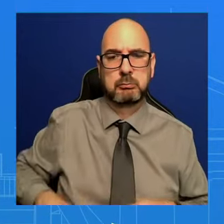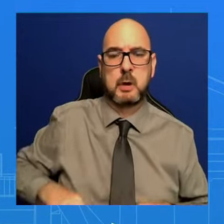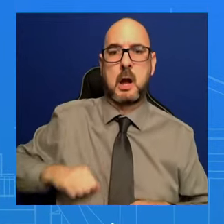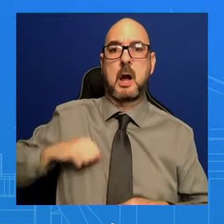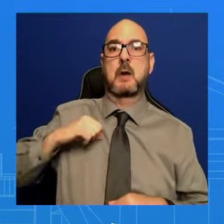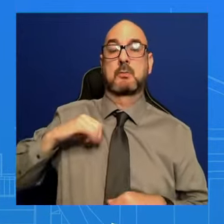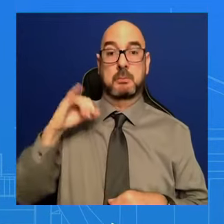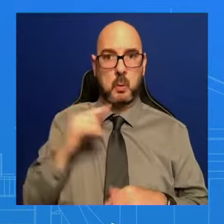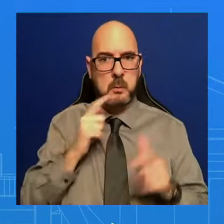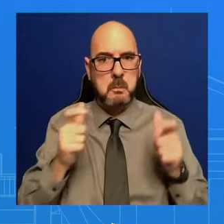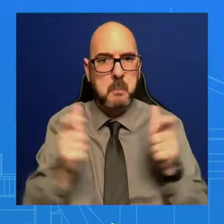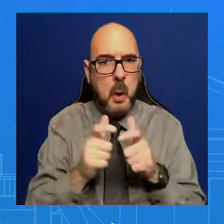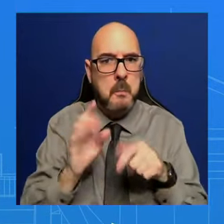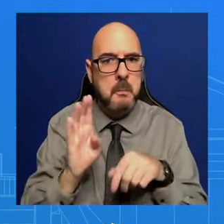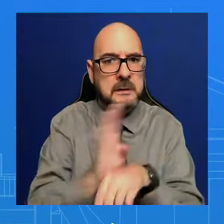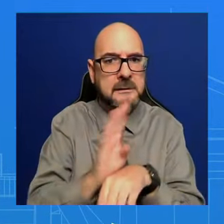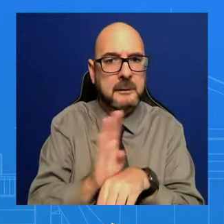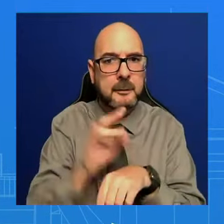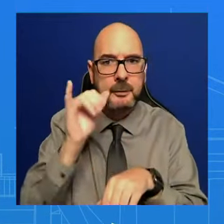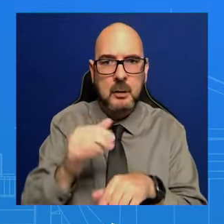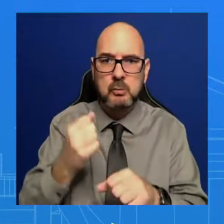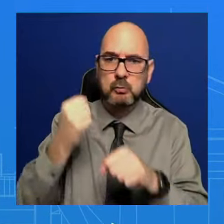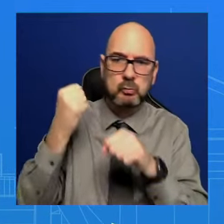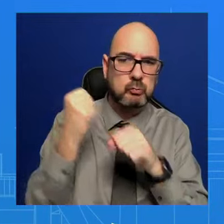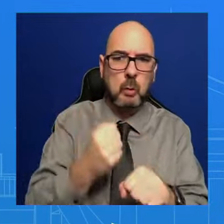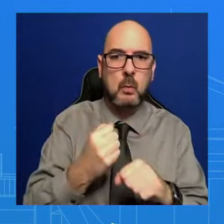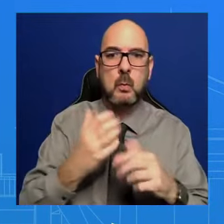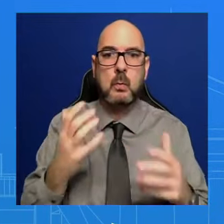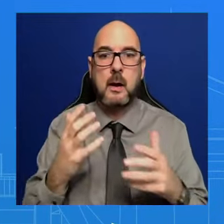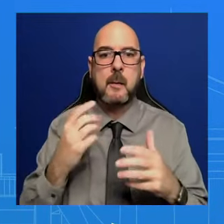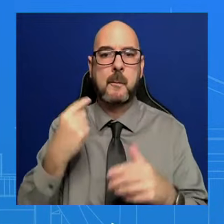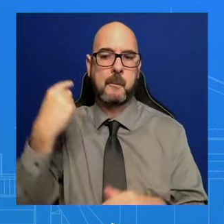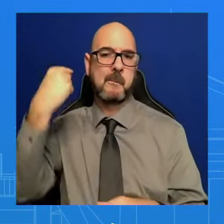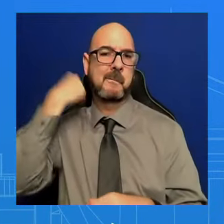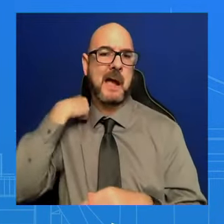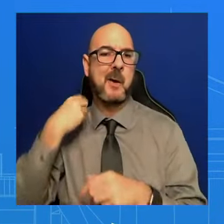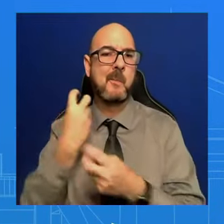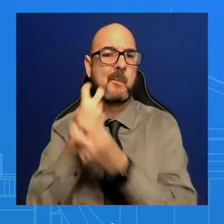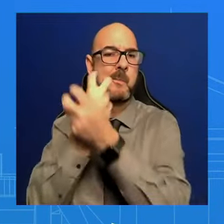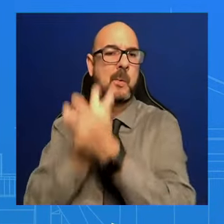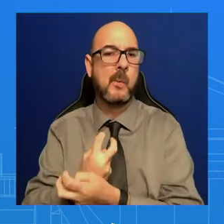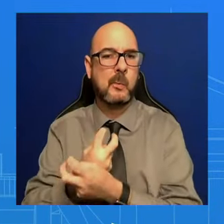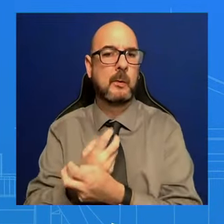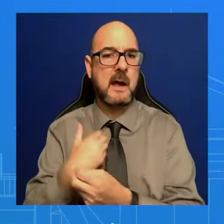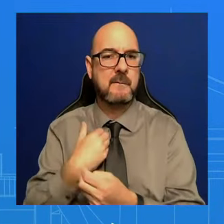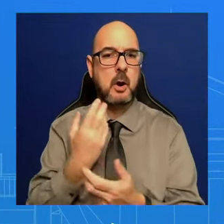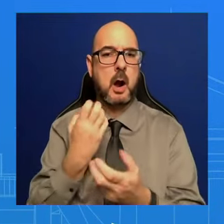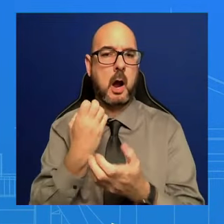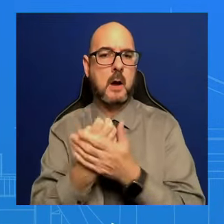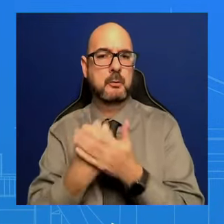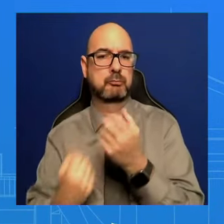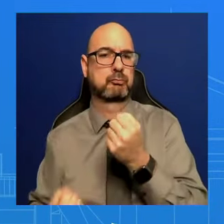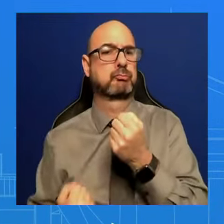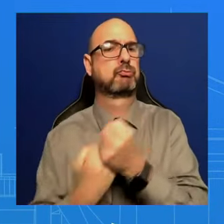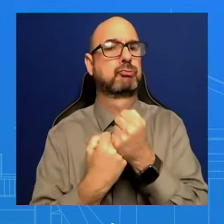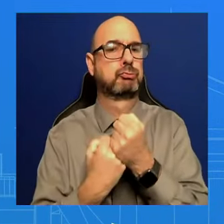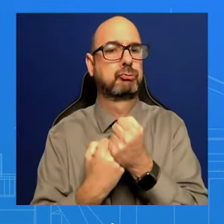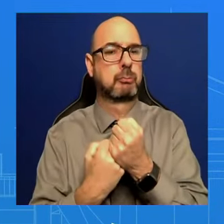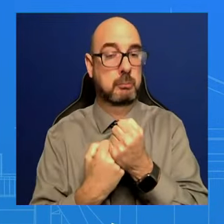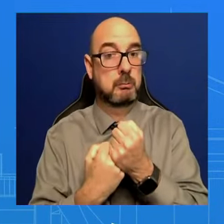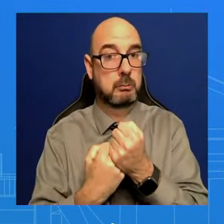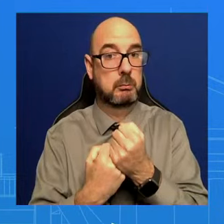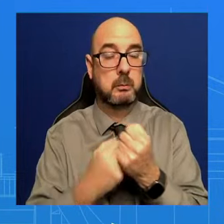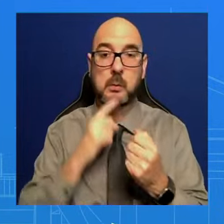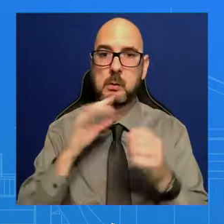backbone of our economy. And so it's vital. It's vital for our entrepreneurs to have the opportunity